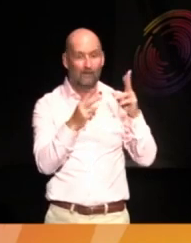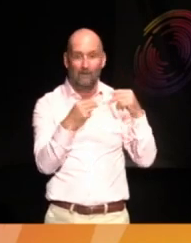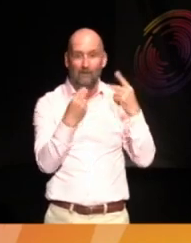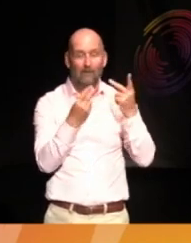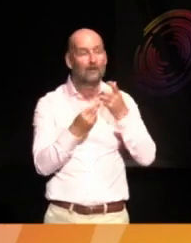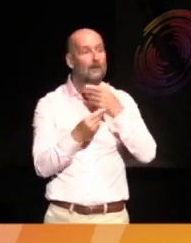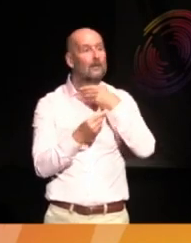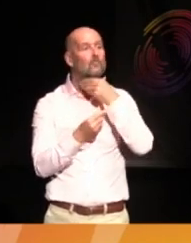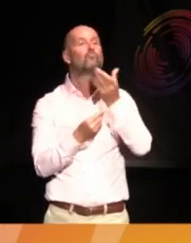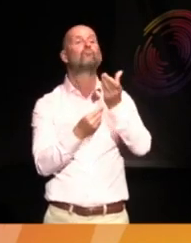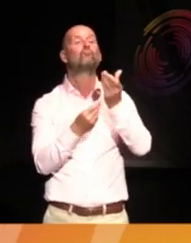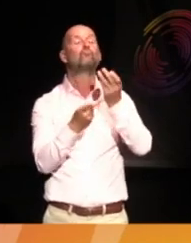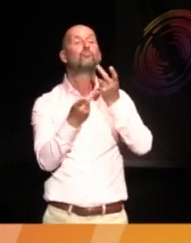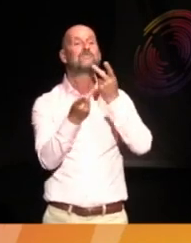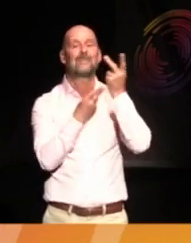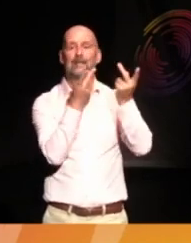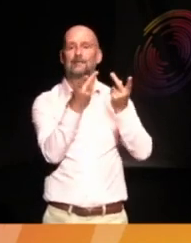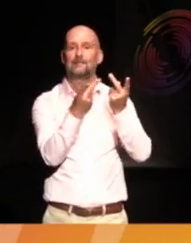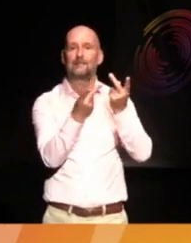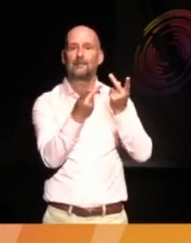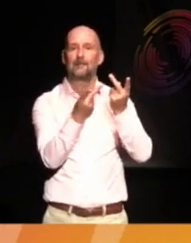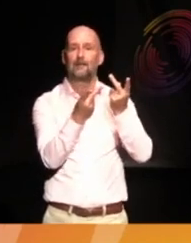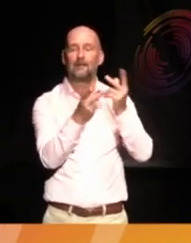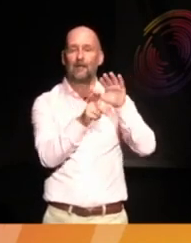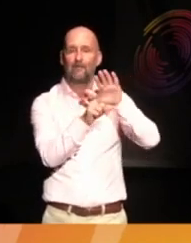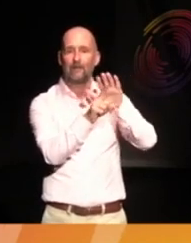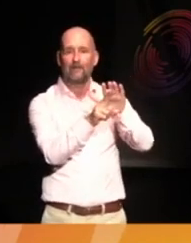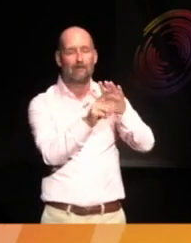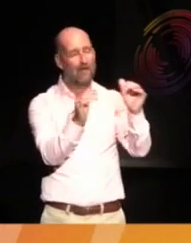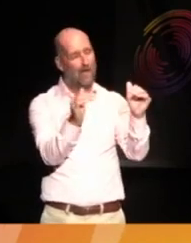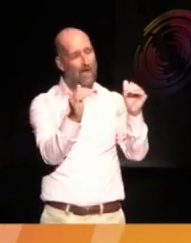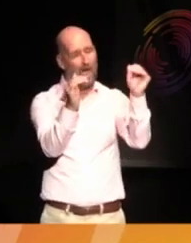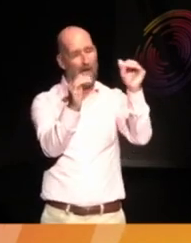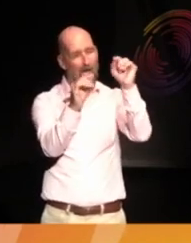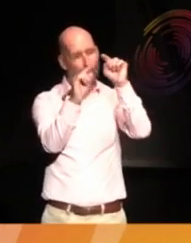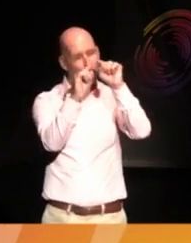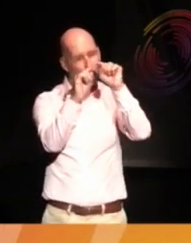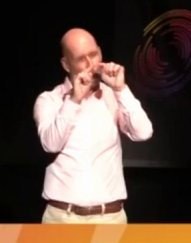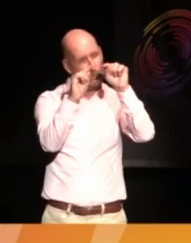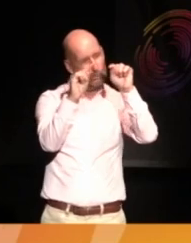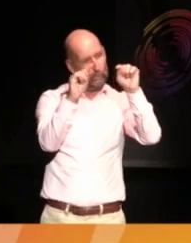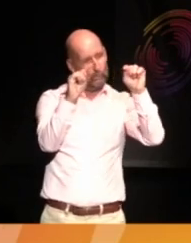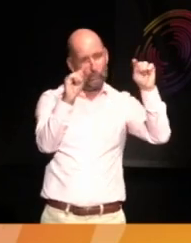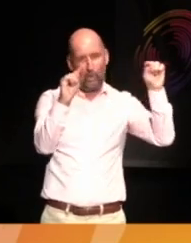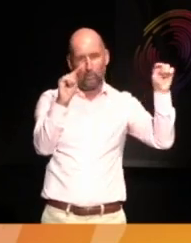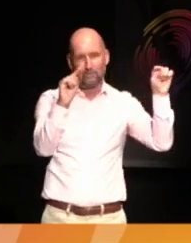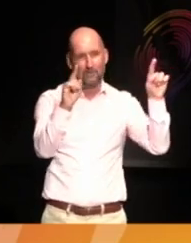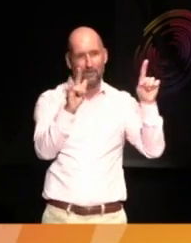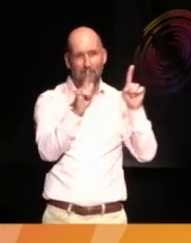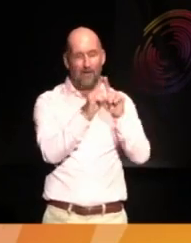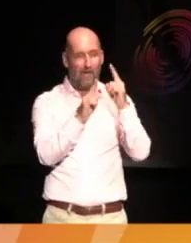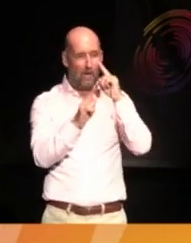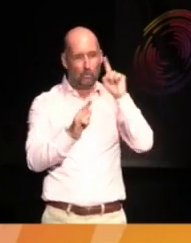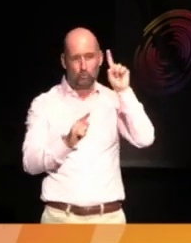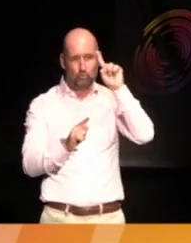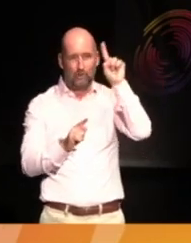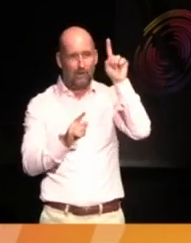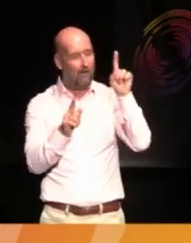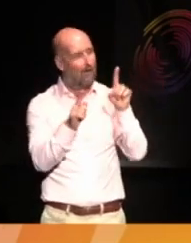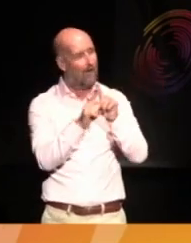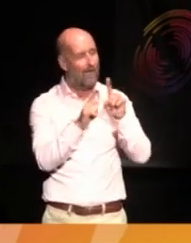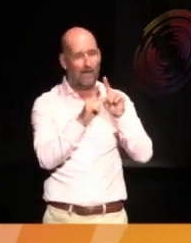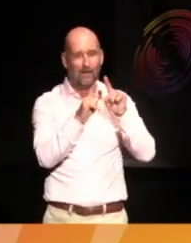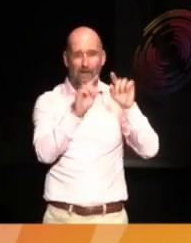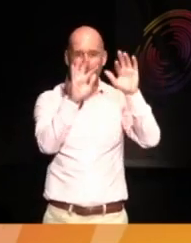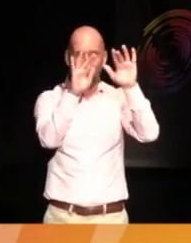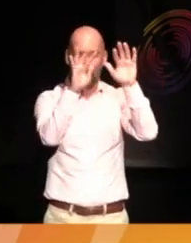throat and sings the forbidden. A high note, thin as a lockpick, that triggers shockwaves across